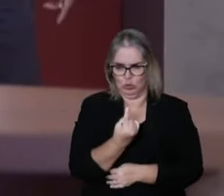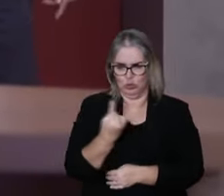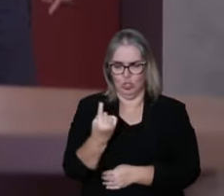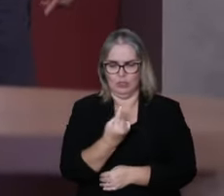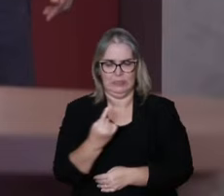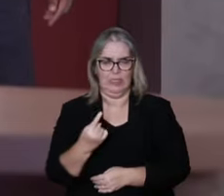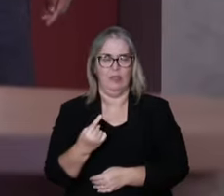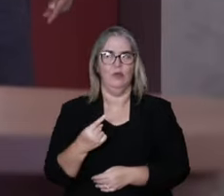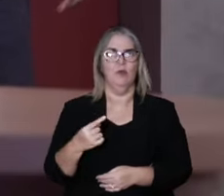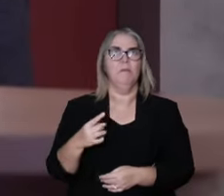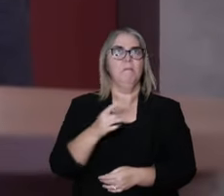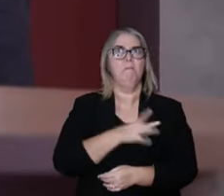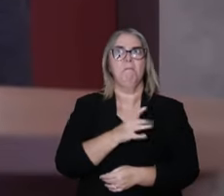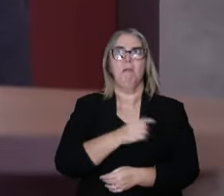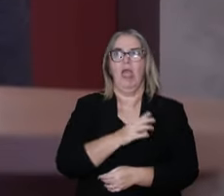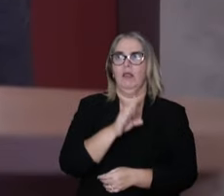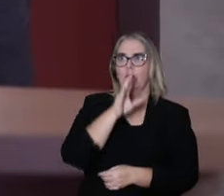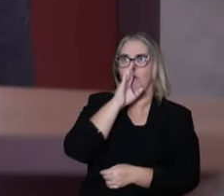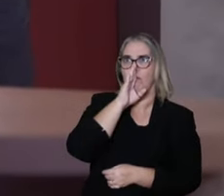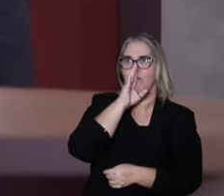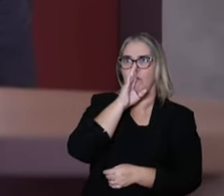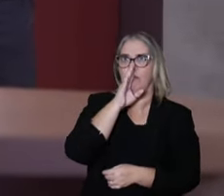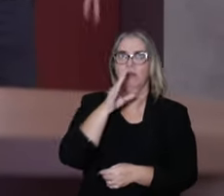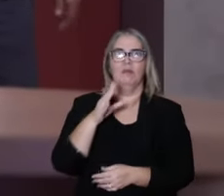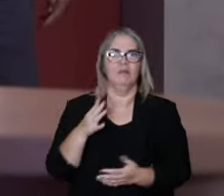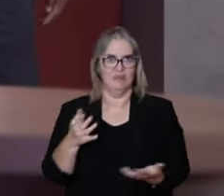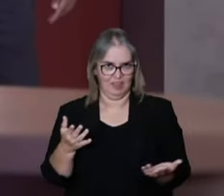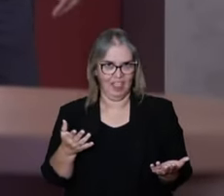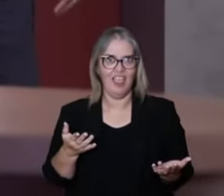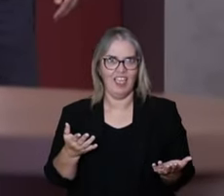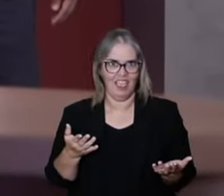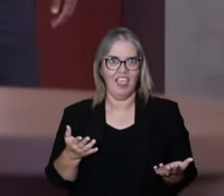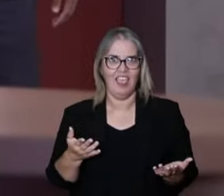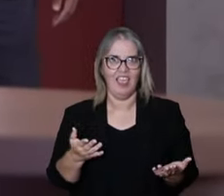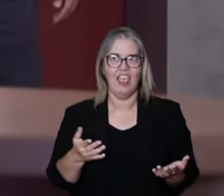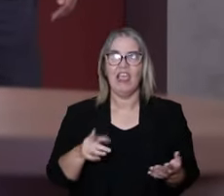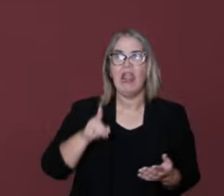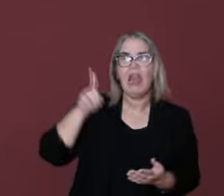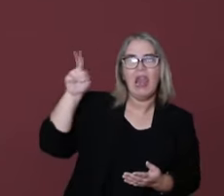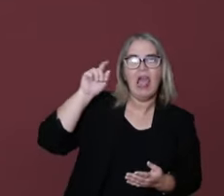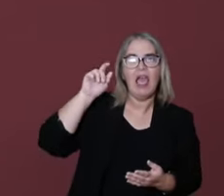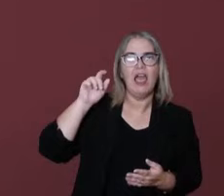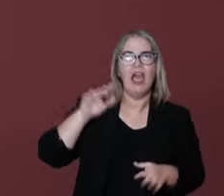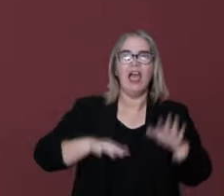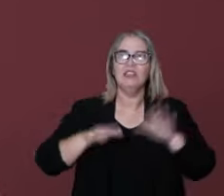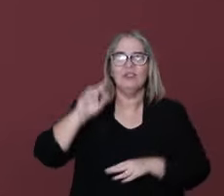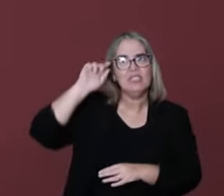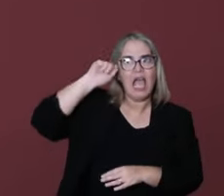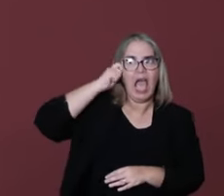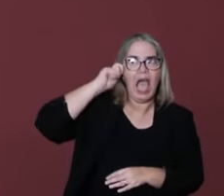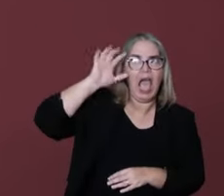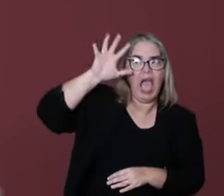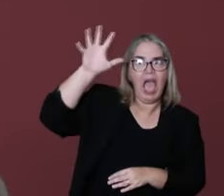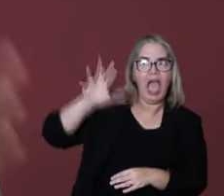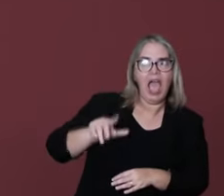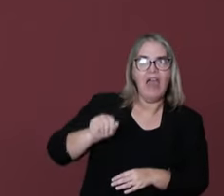people are afraid of being alone, being in silence, and Miyakoto says that